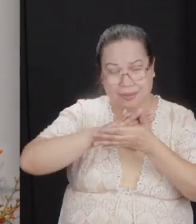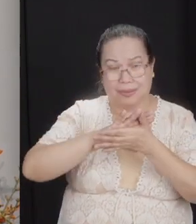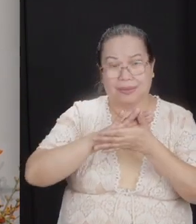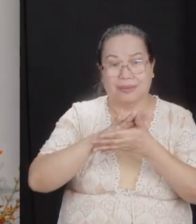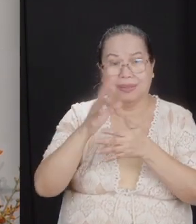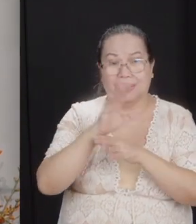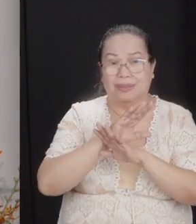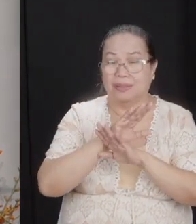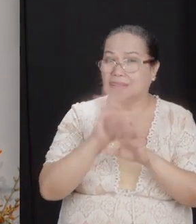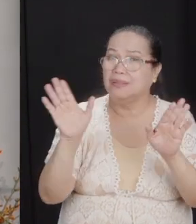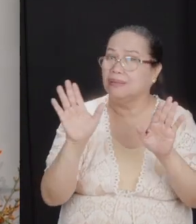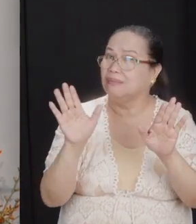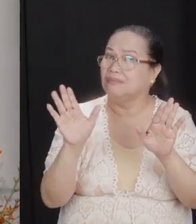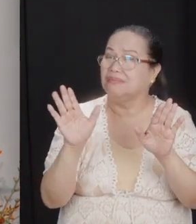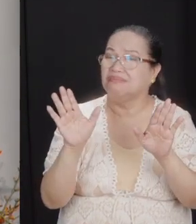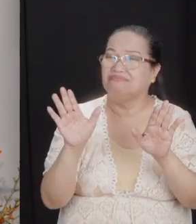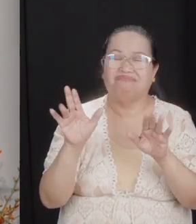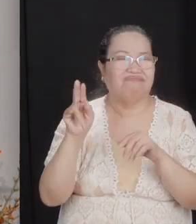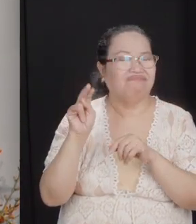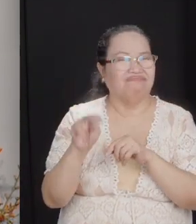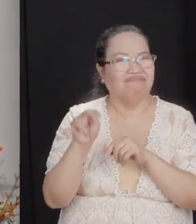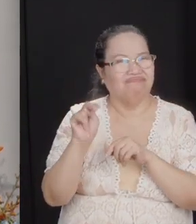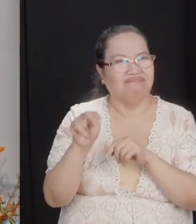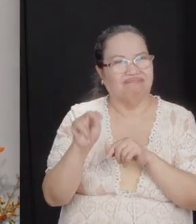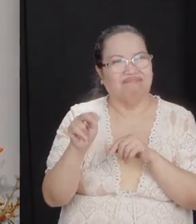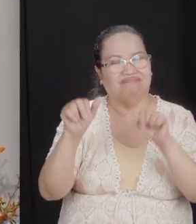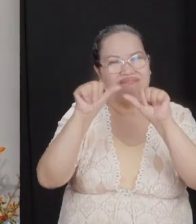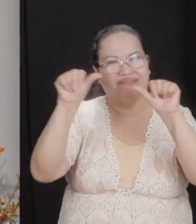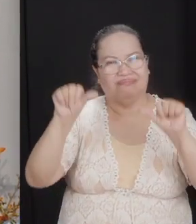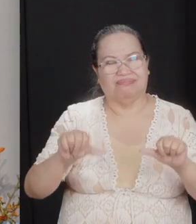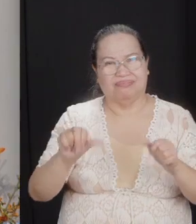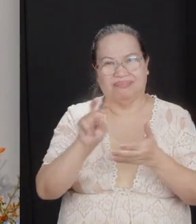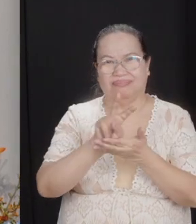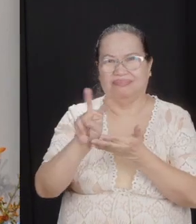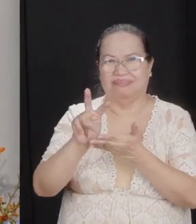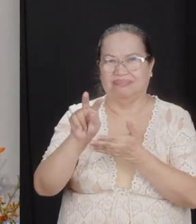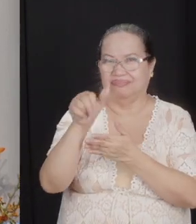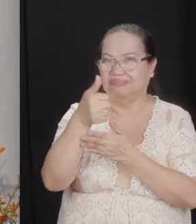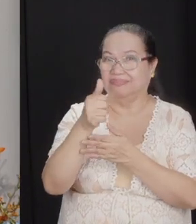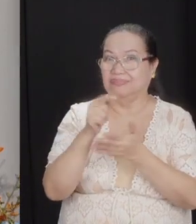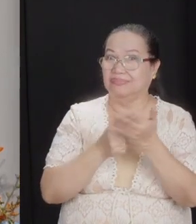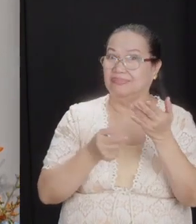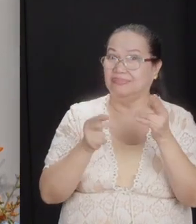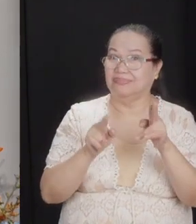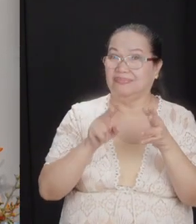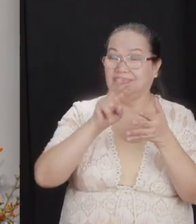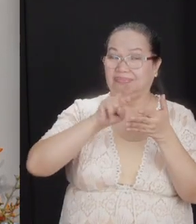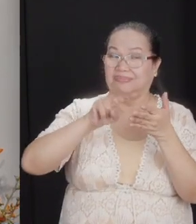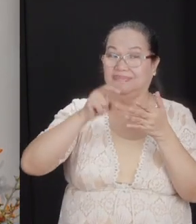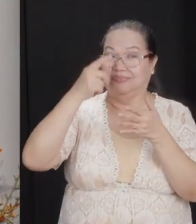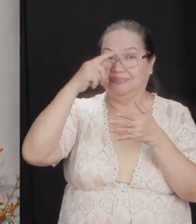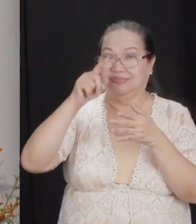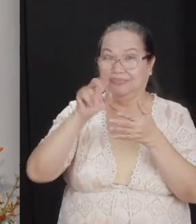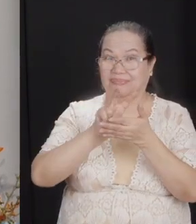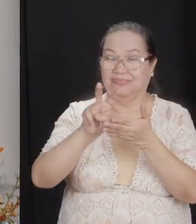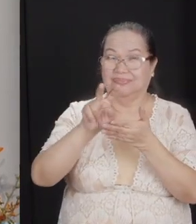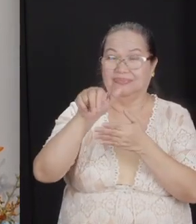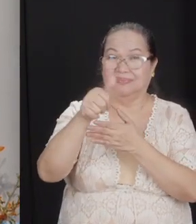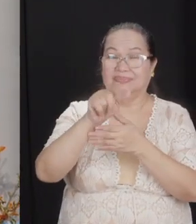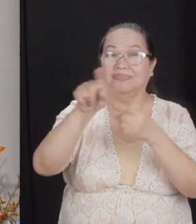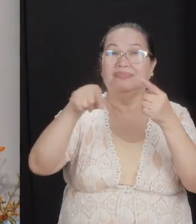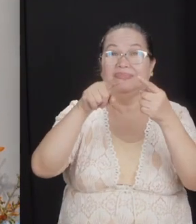unnecessary altar in verse 10. And what happened there? I'll read this for you in verse 10. When